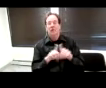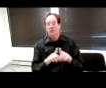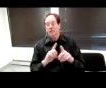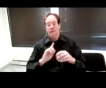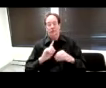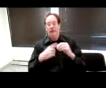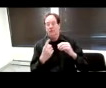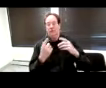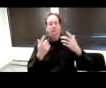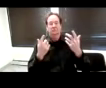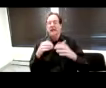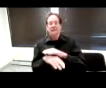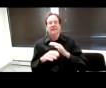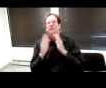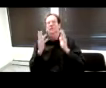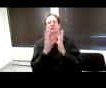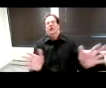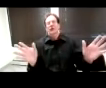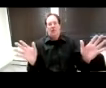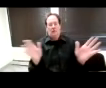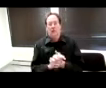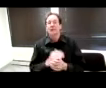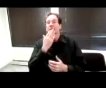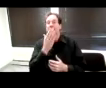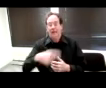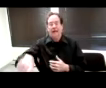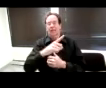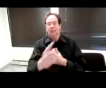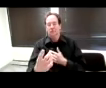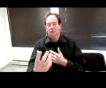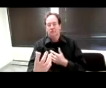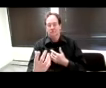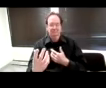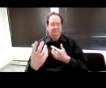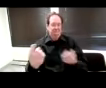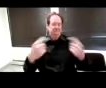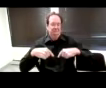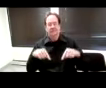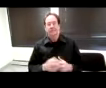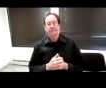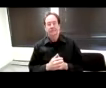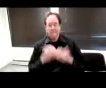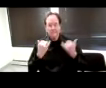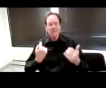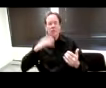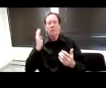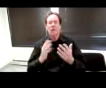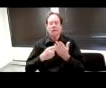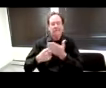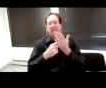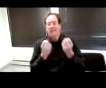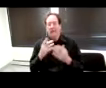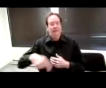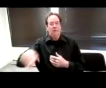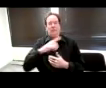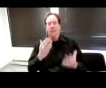accessibility in general. So, thanks for coming. Today we're going to talk about, many of you may